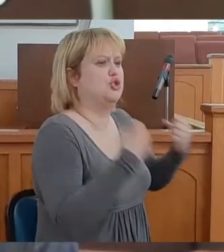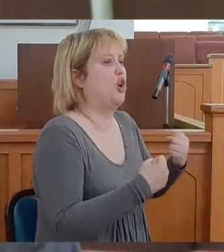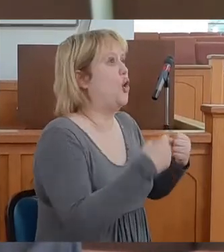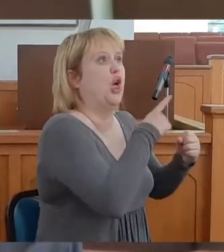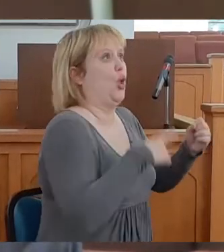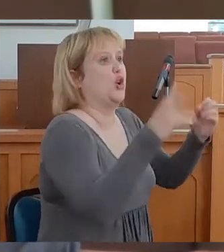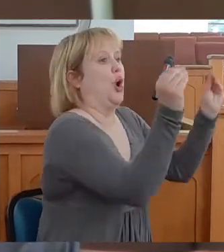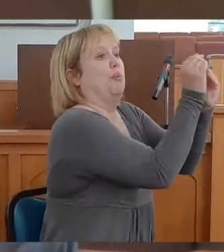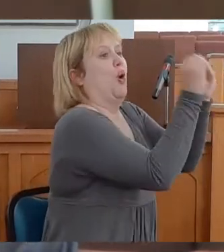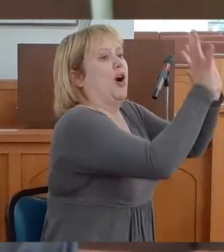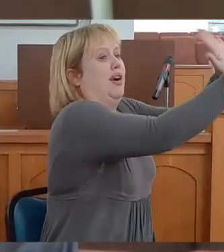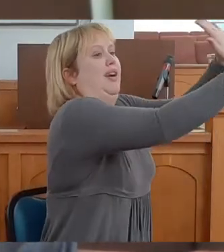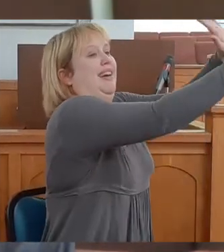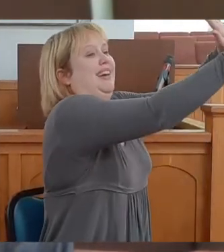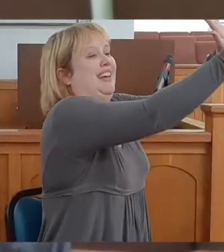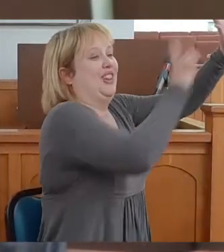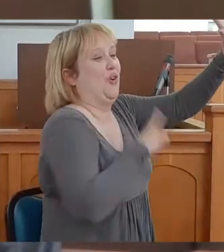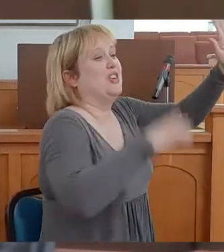no more.